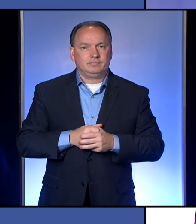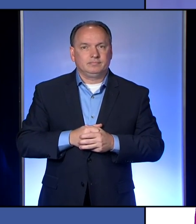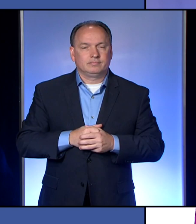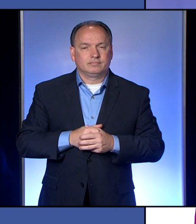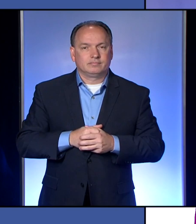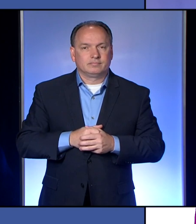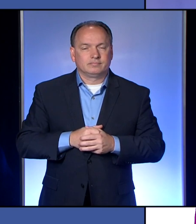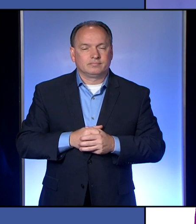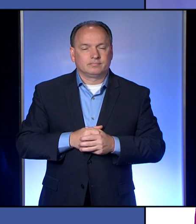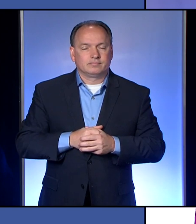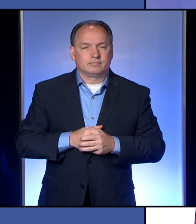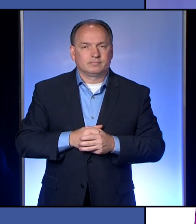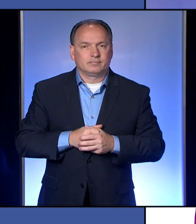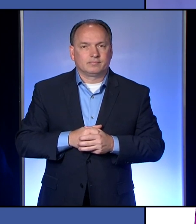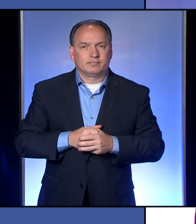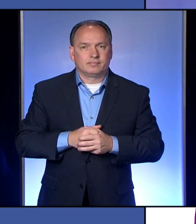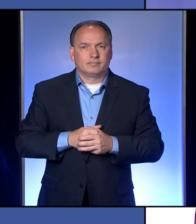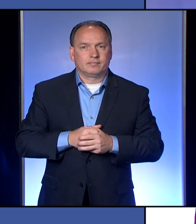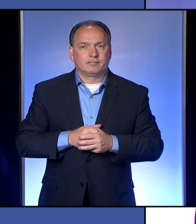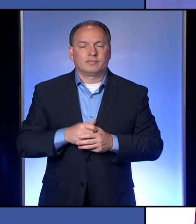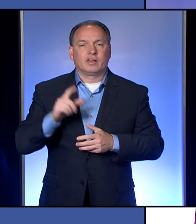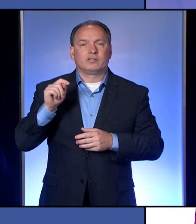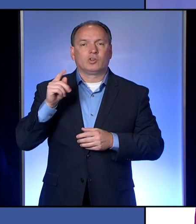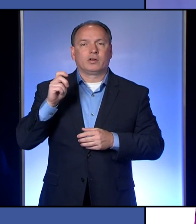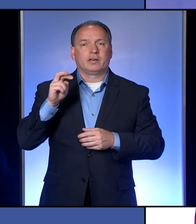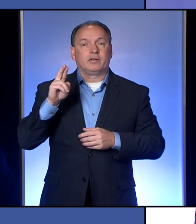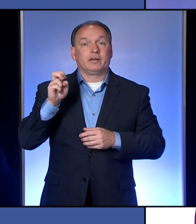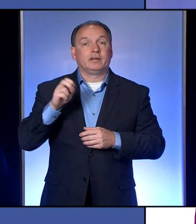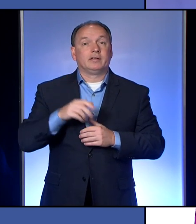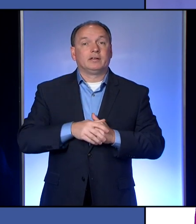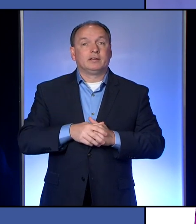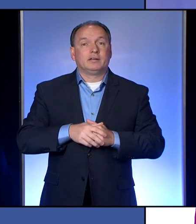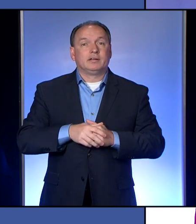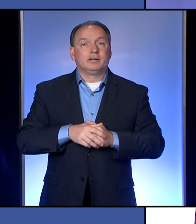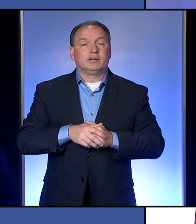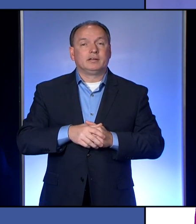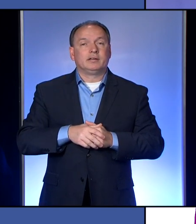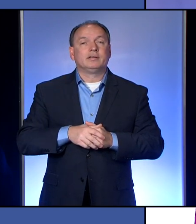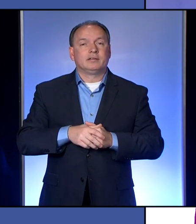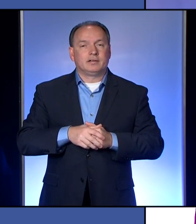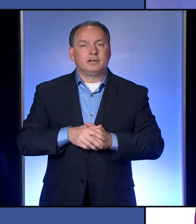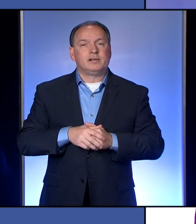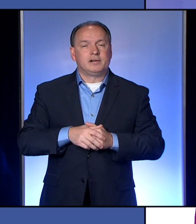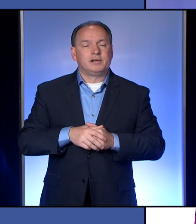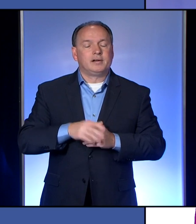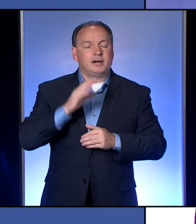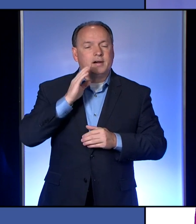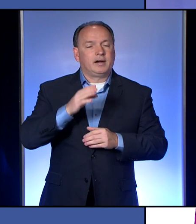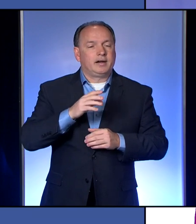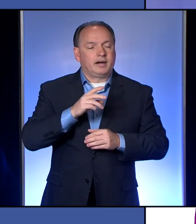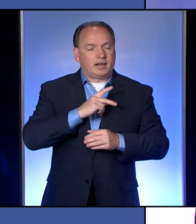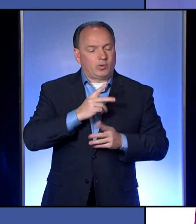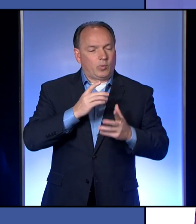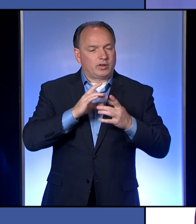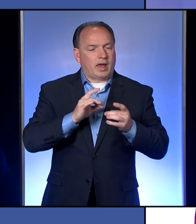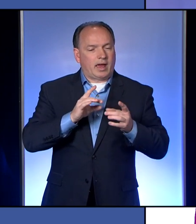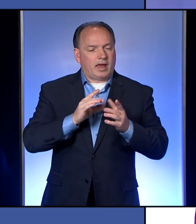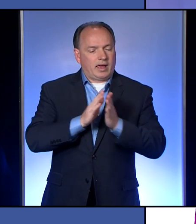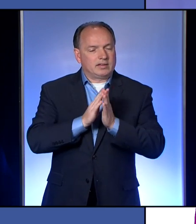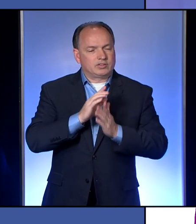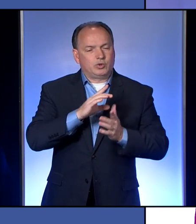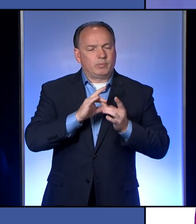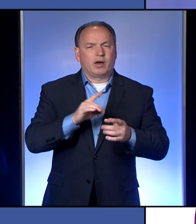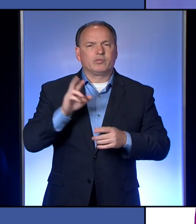Okay. Thank you. Talk Erie. Yes, uh, Kathy. I wanted to ask you about the racial